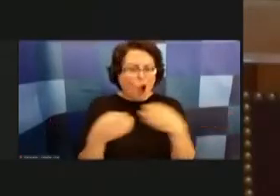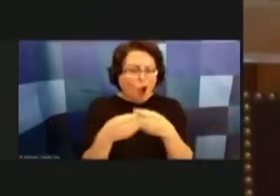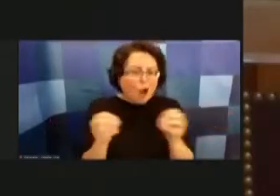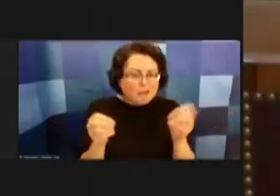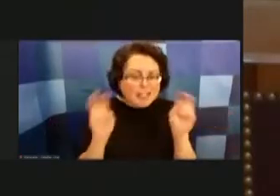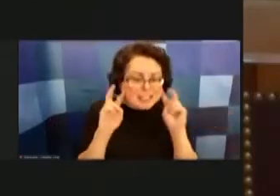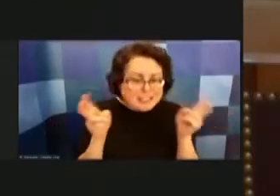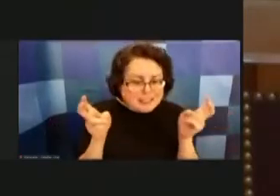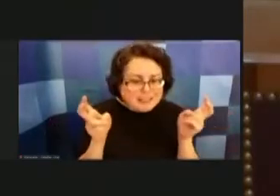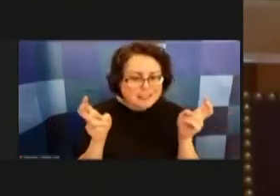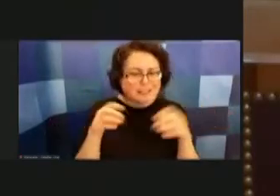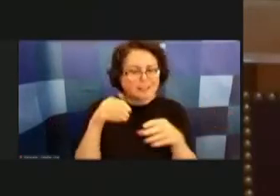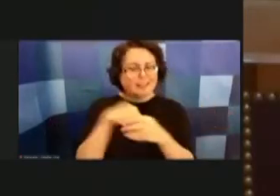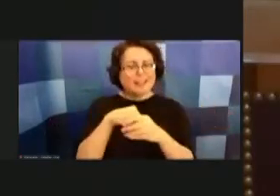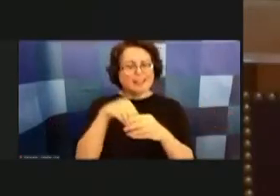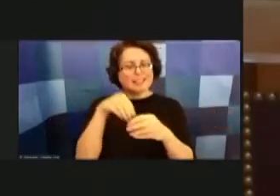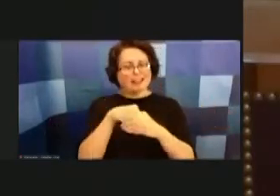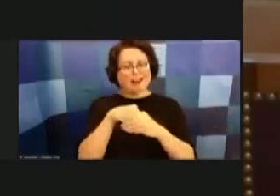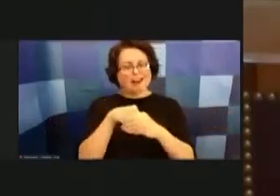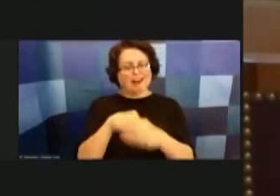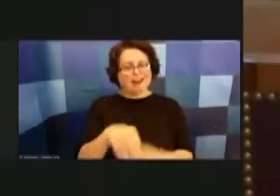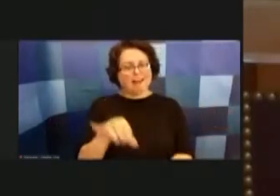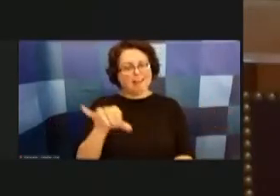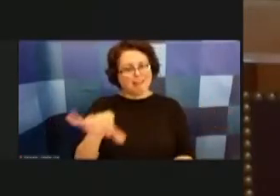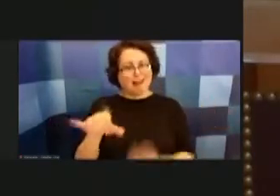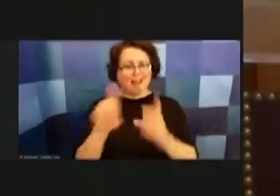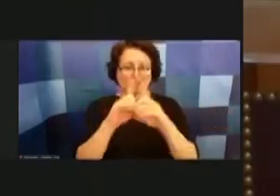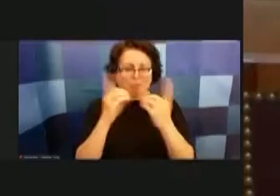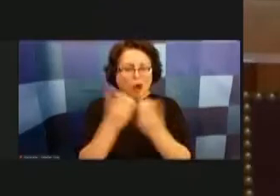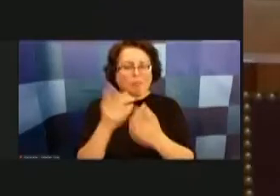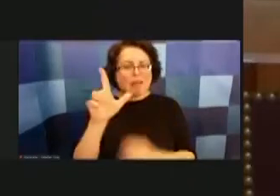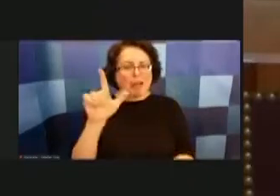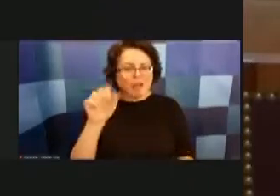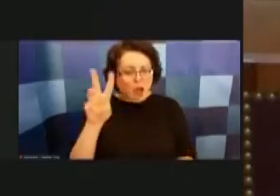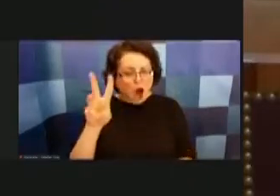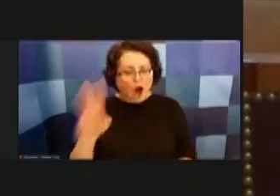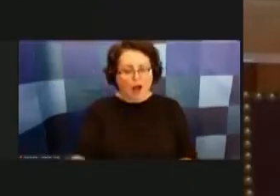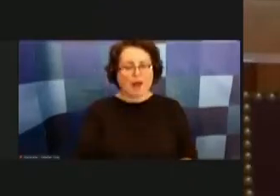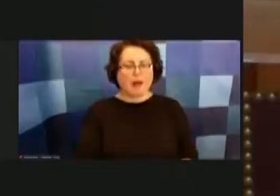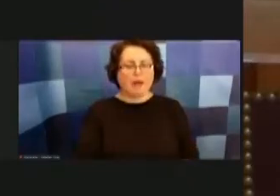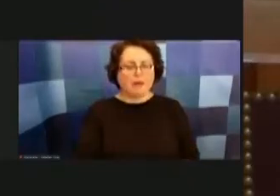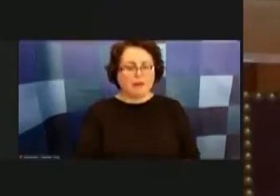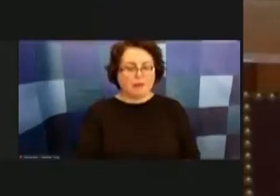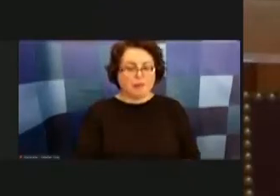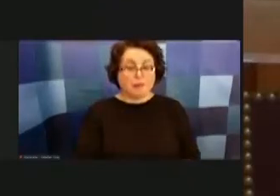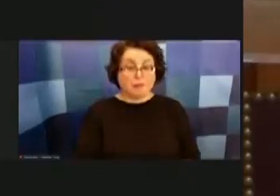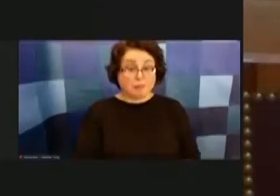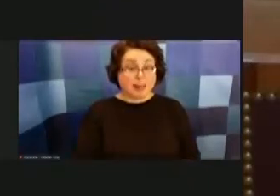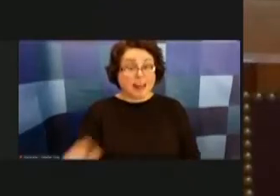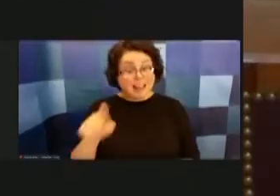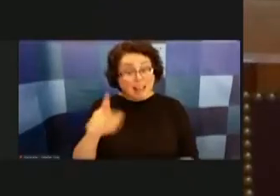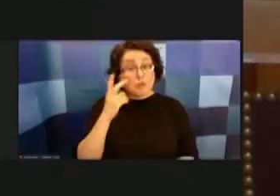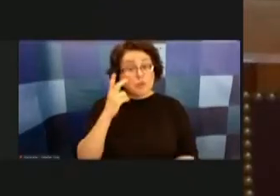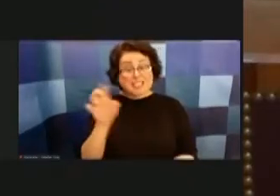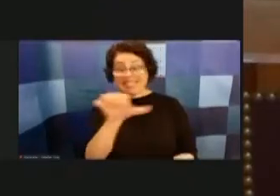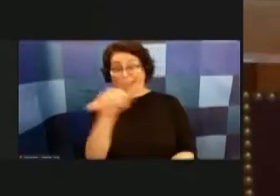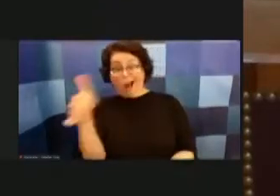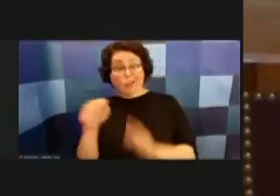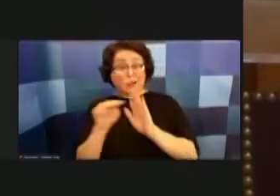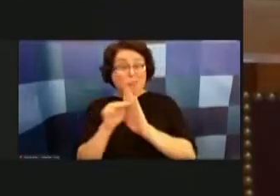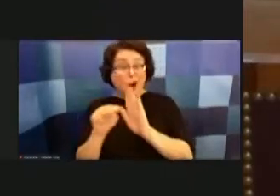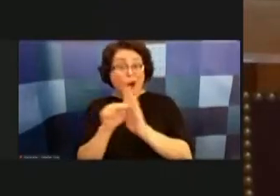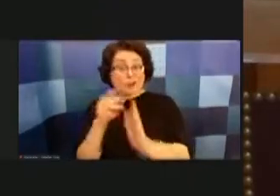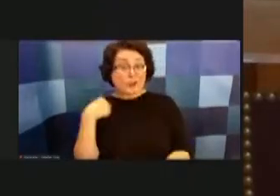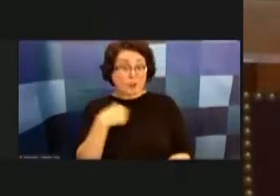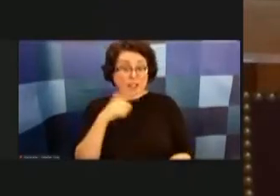the um the department of law are there other models that you've seen that might be ideas for us to consider uh